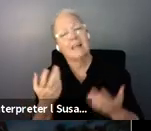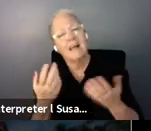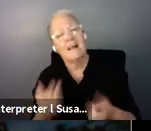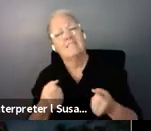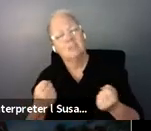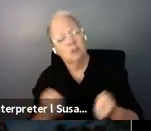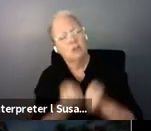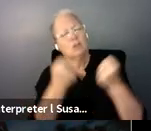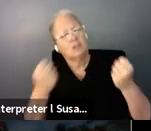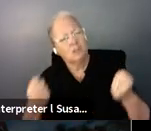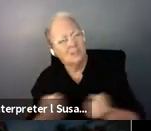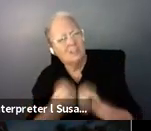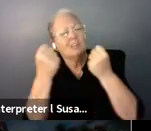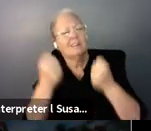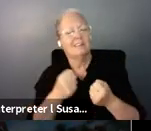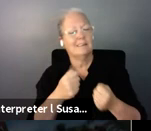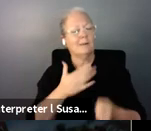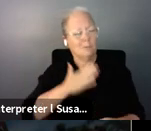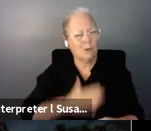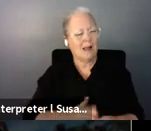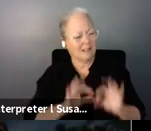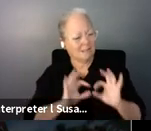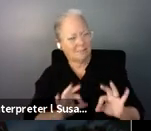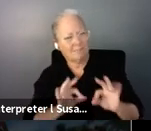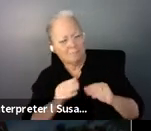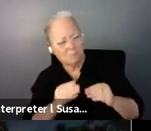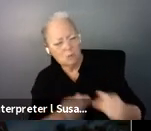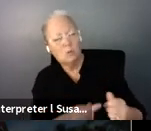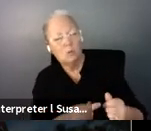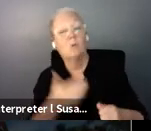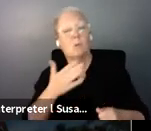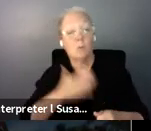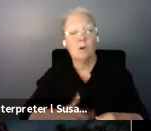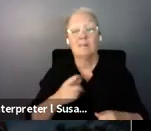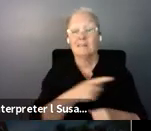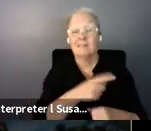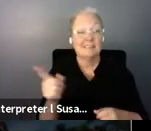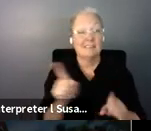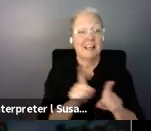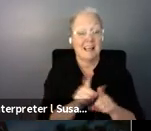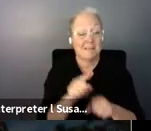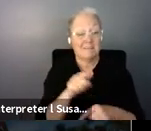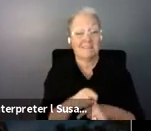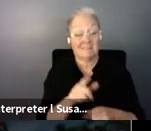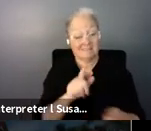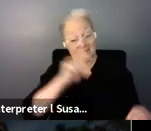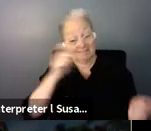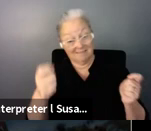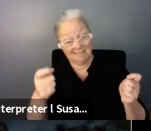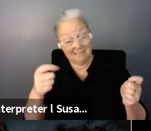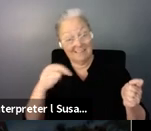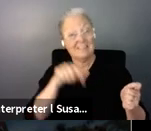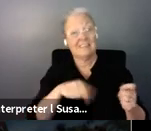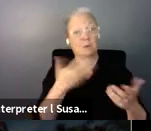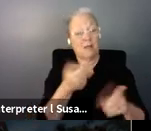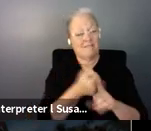sure it's done well and i think therefore participation of those who are most affected by those changes is critical i'll